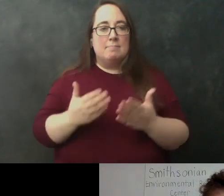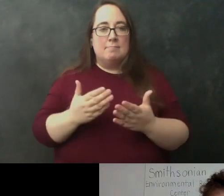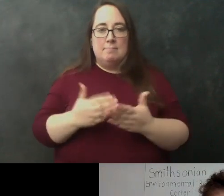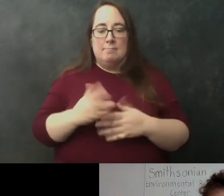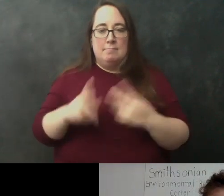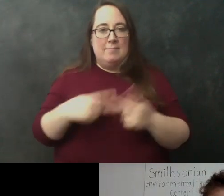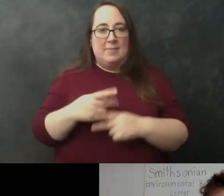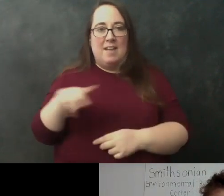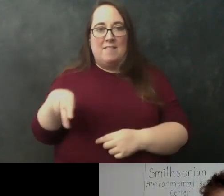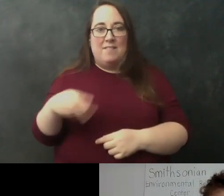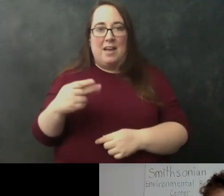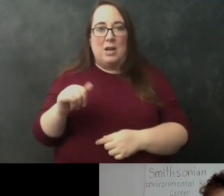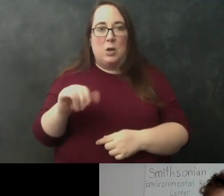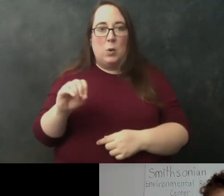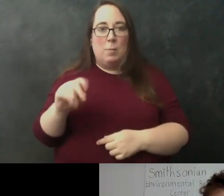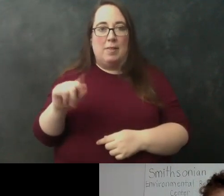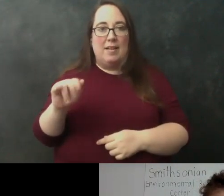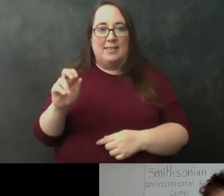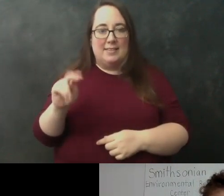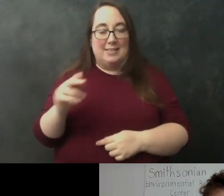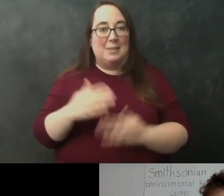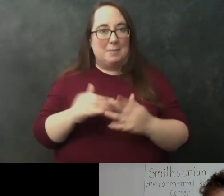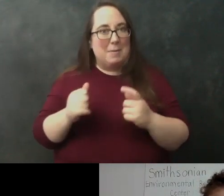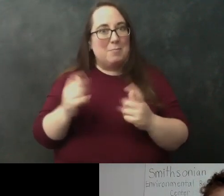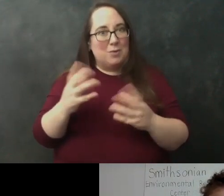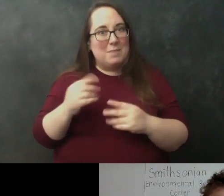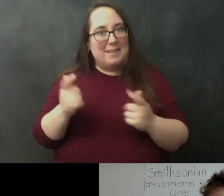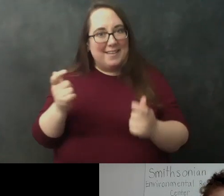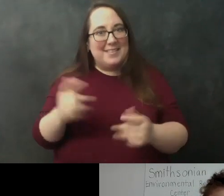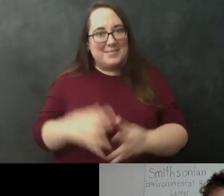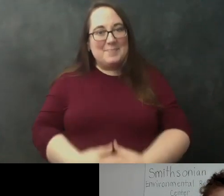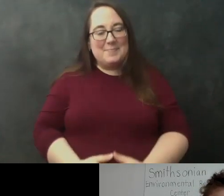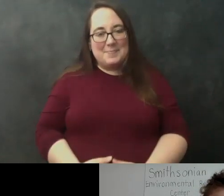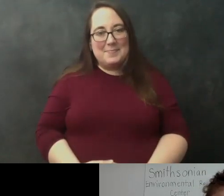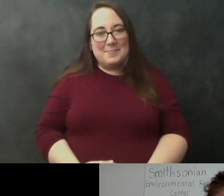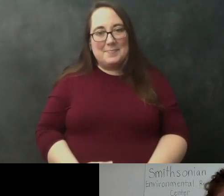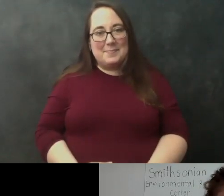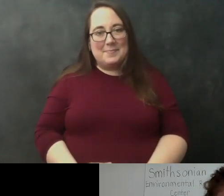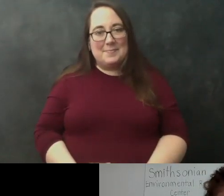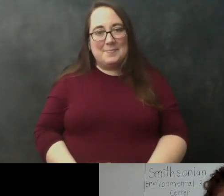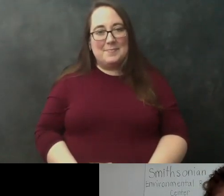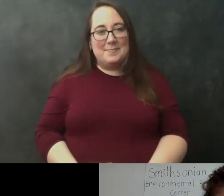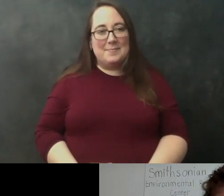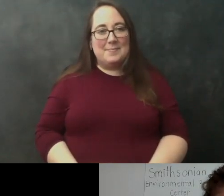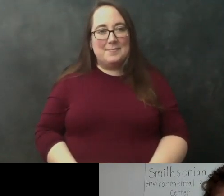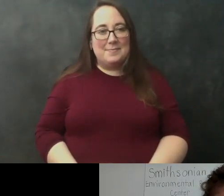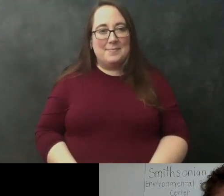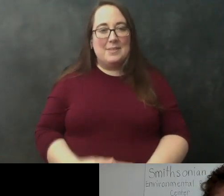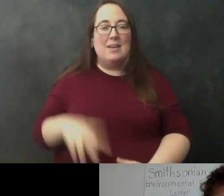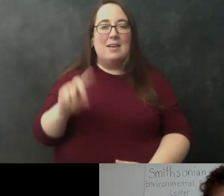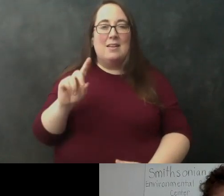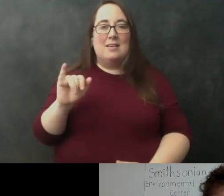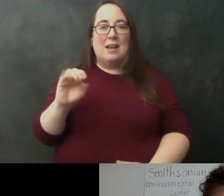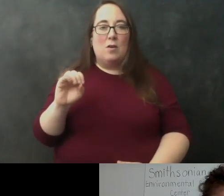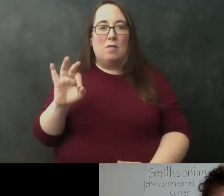so some of the phytoplankton can be pretty big um so those like dinoflagellates i was talking about earlier